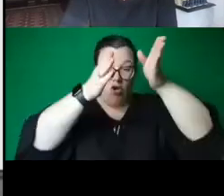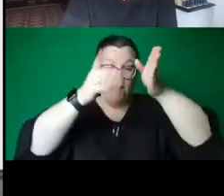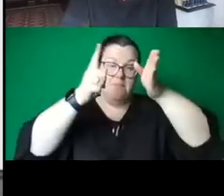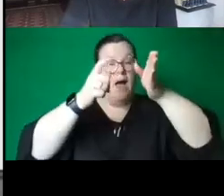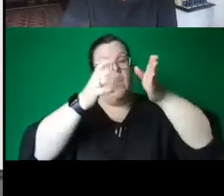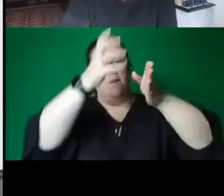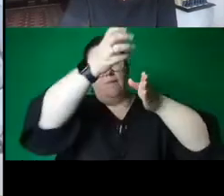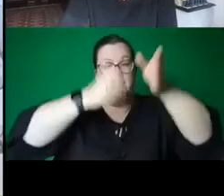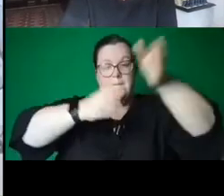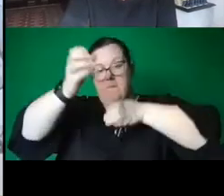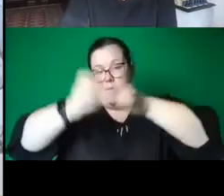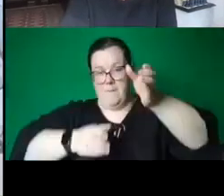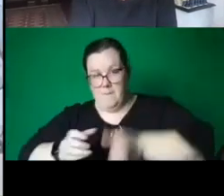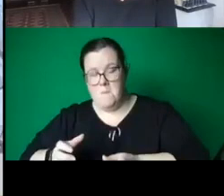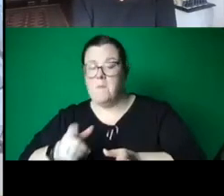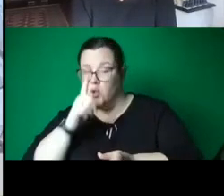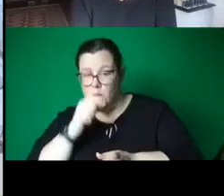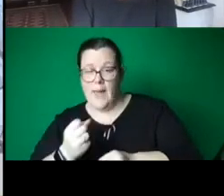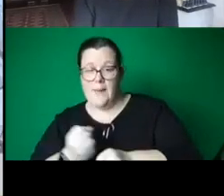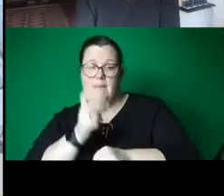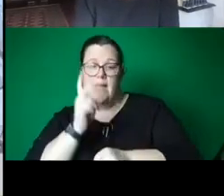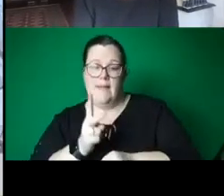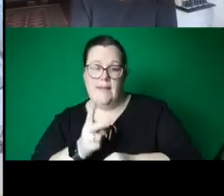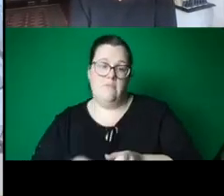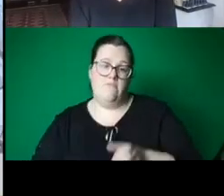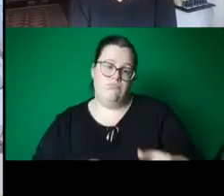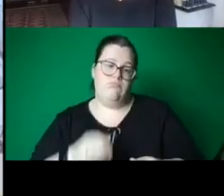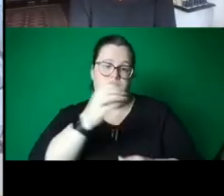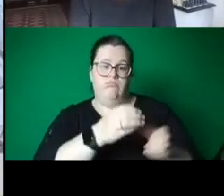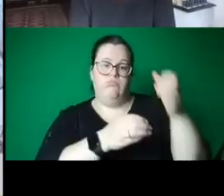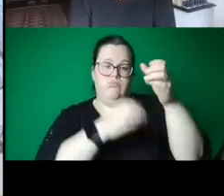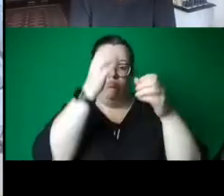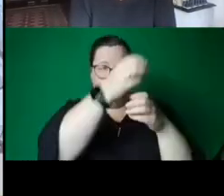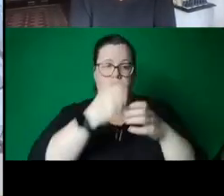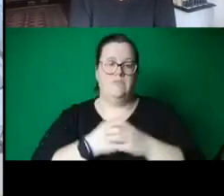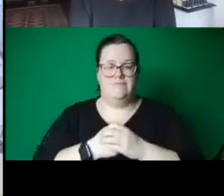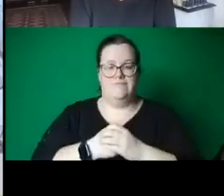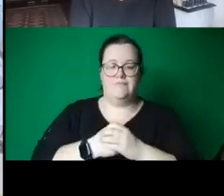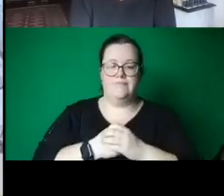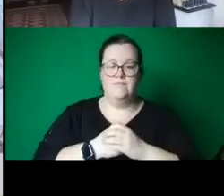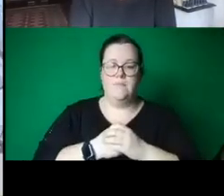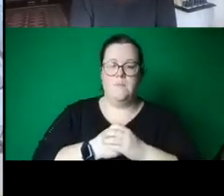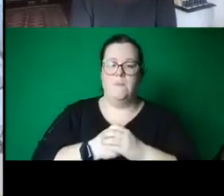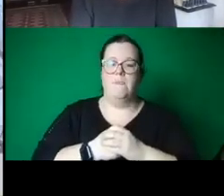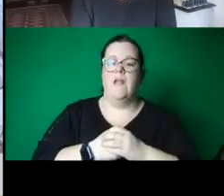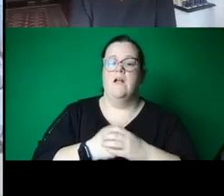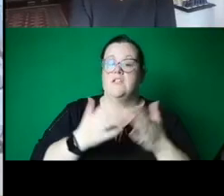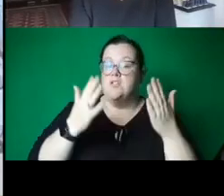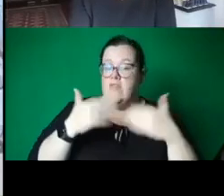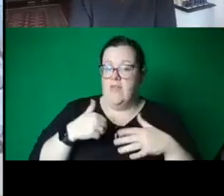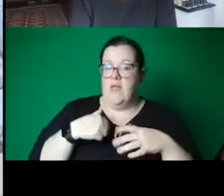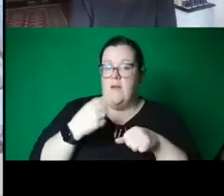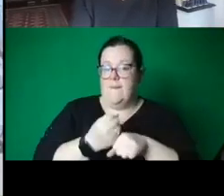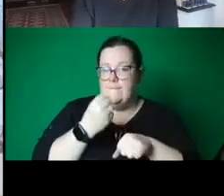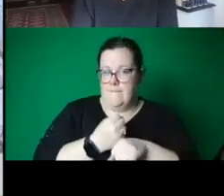again. In akin to the idealistic constructivist sculptures, I activated the city and the monuments